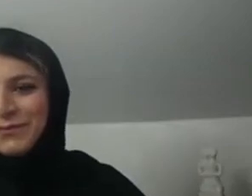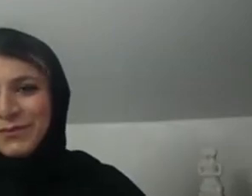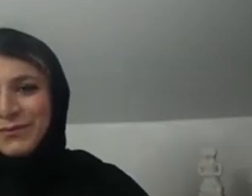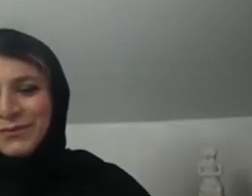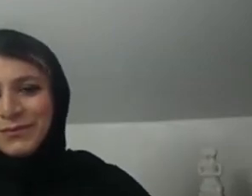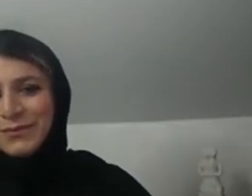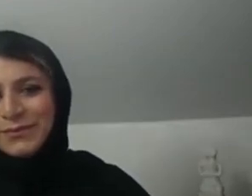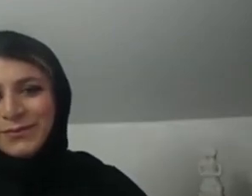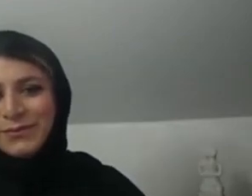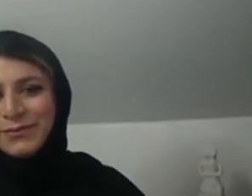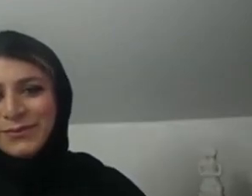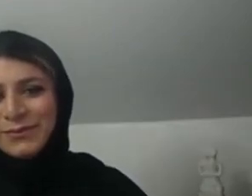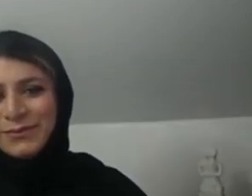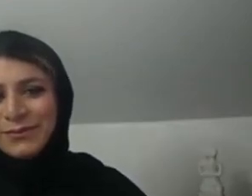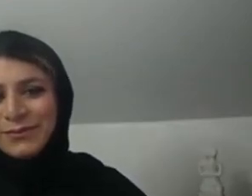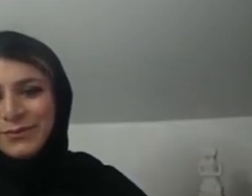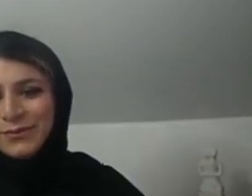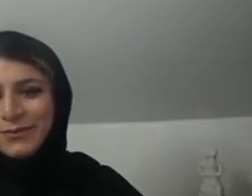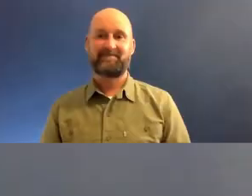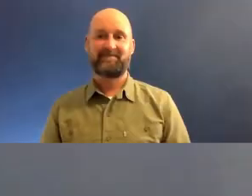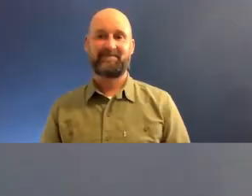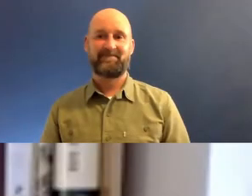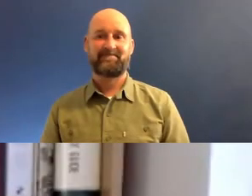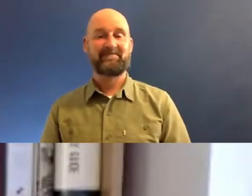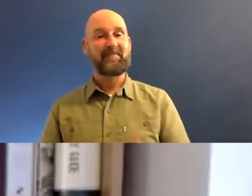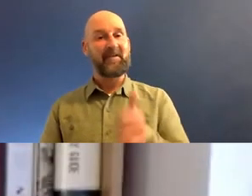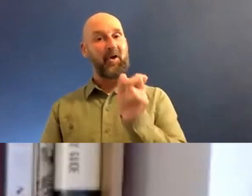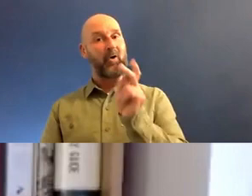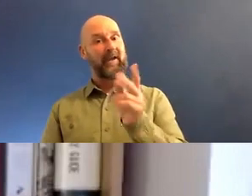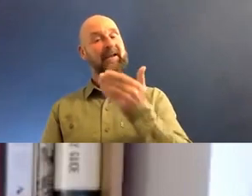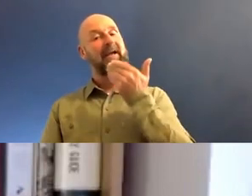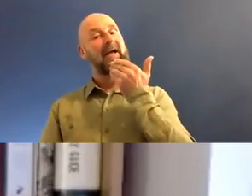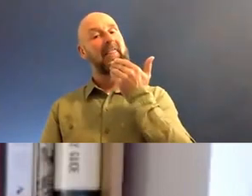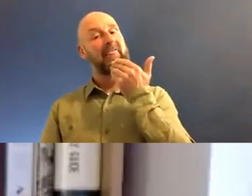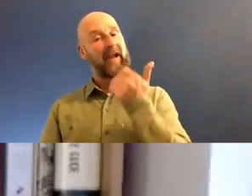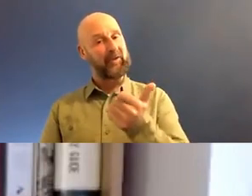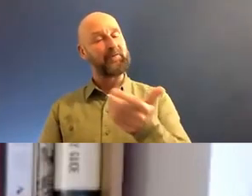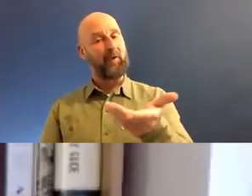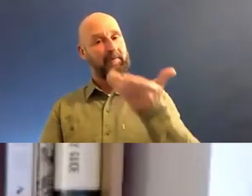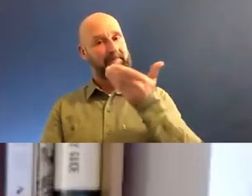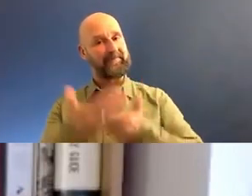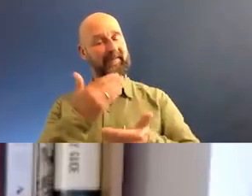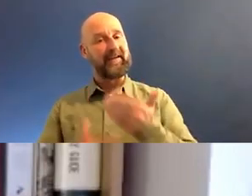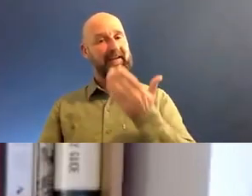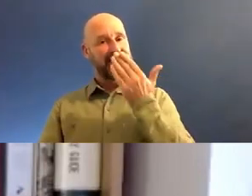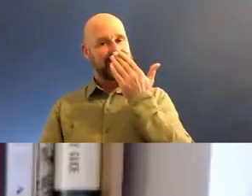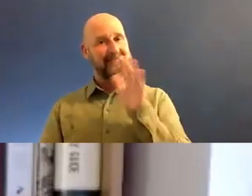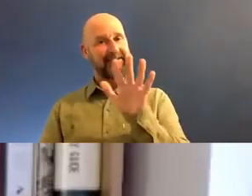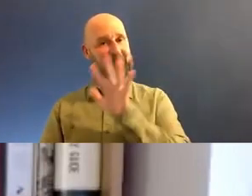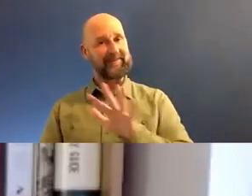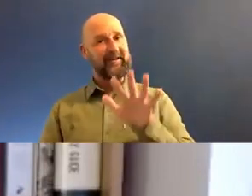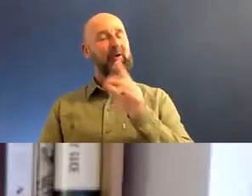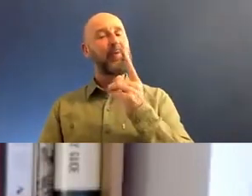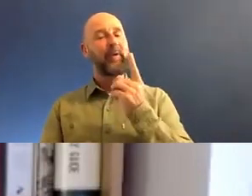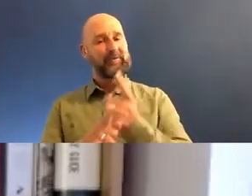I think we could show it from that side. Okay. Thank you for that question. I, I, I sense that we're going to come back to this,